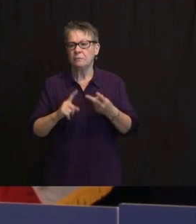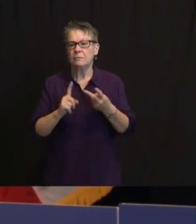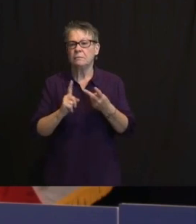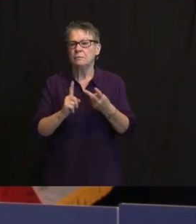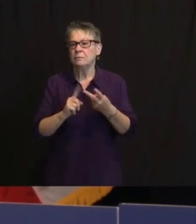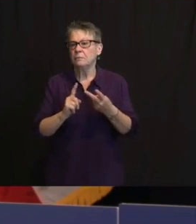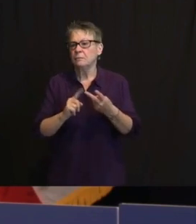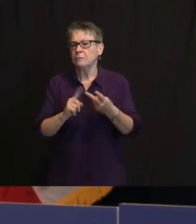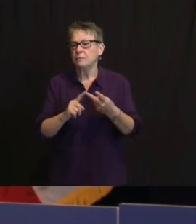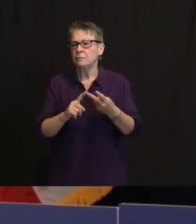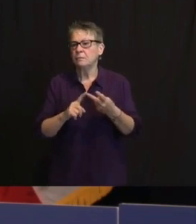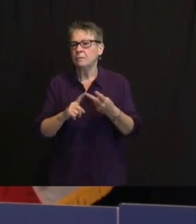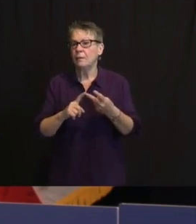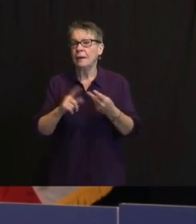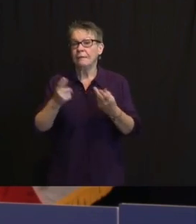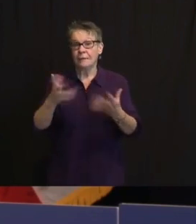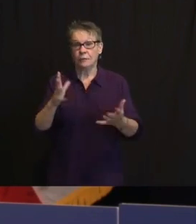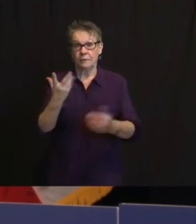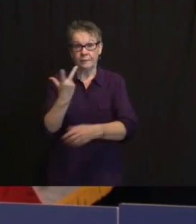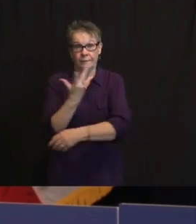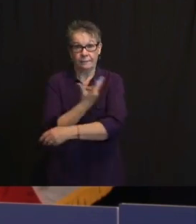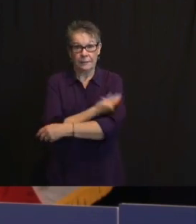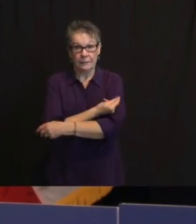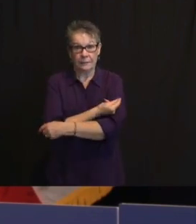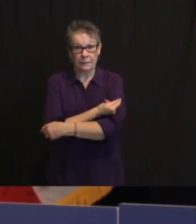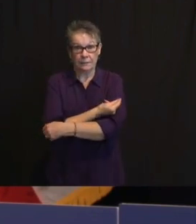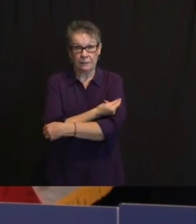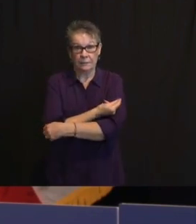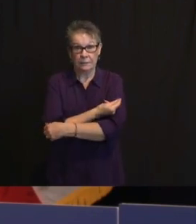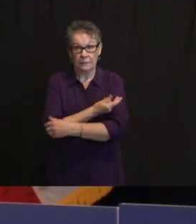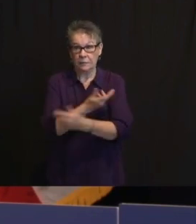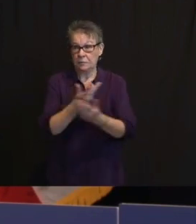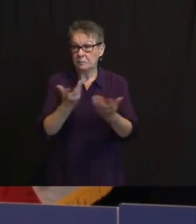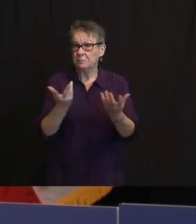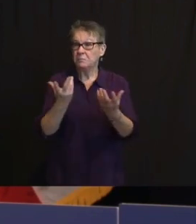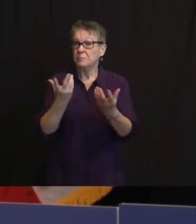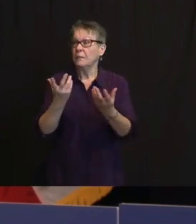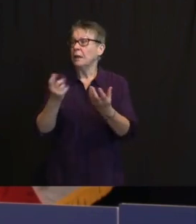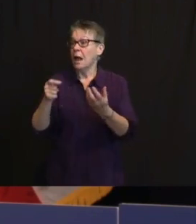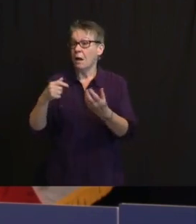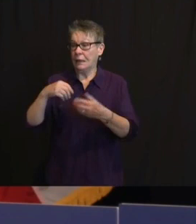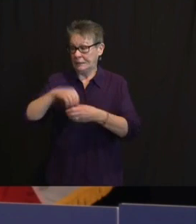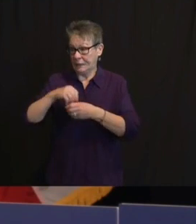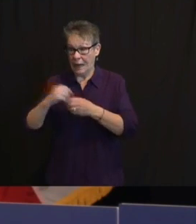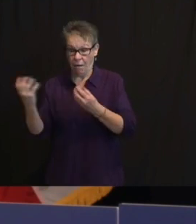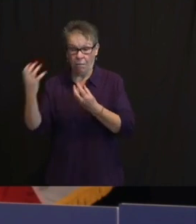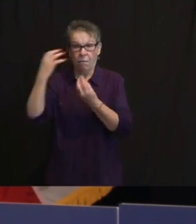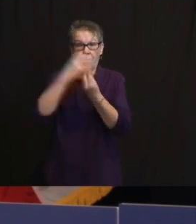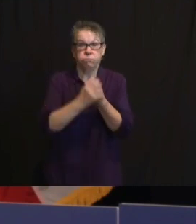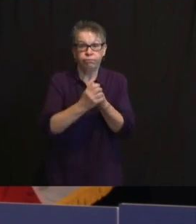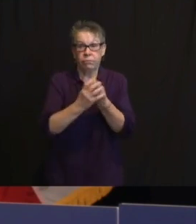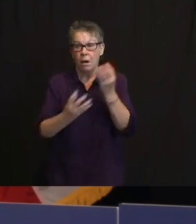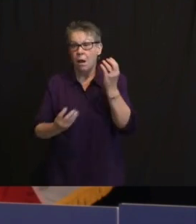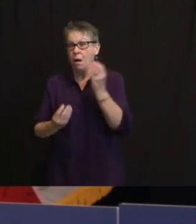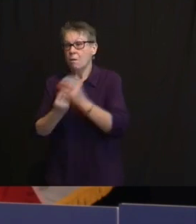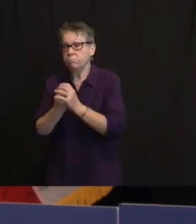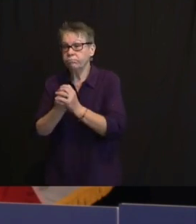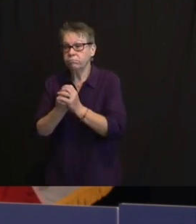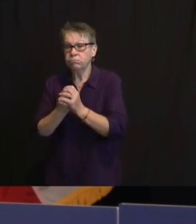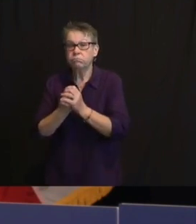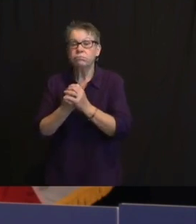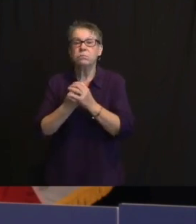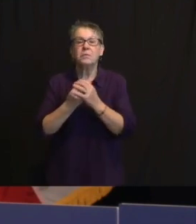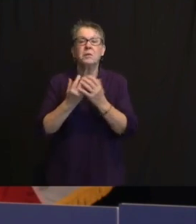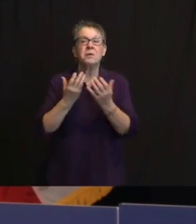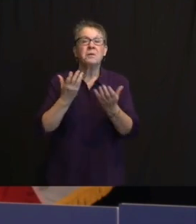VACCINATED, YOU ARE STILL PRODUCING THOSE MITTENS. THEY'RE NOT WORKING QUITE AS WELL, BUT THEY'RE STILL WORKING. SO I'D RATHER HAVE EVERYBODY IN THE ROOM HAVE MITTENS THAT WORK MOST OF THE TIME AND